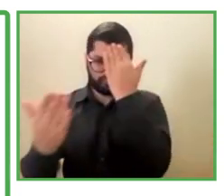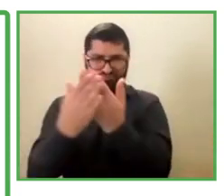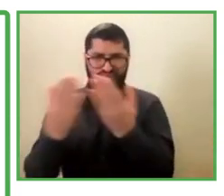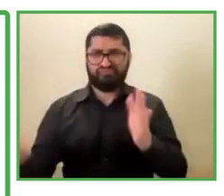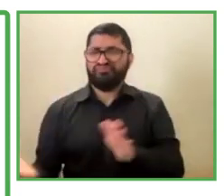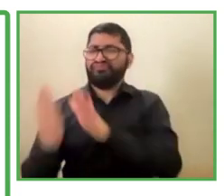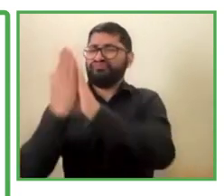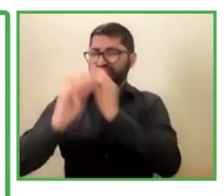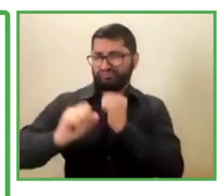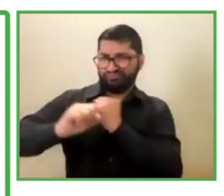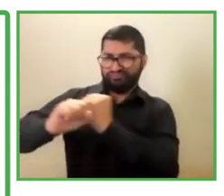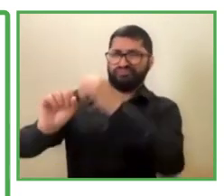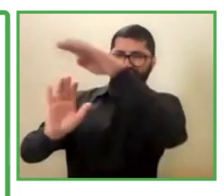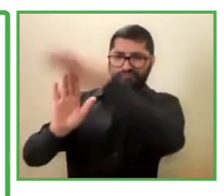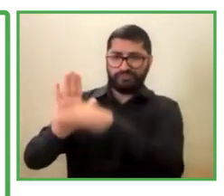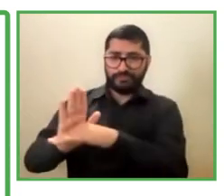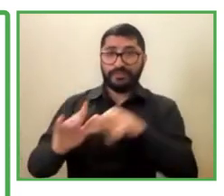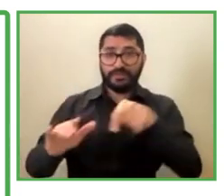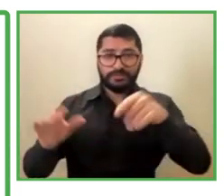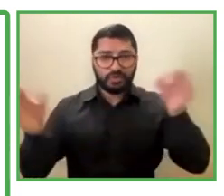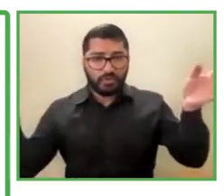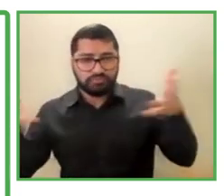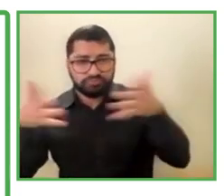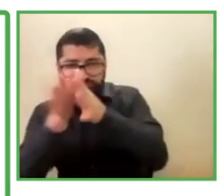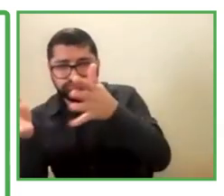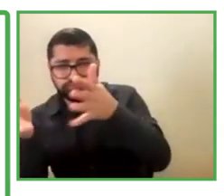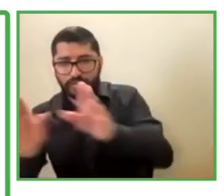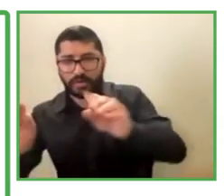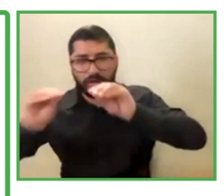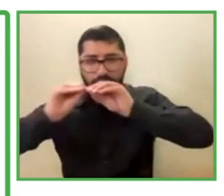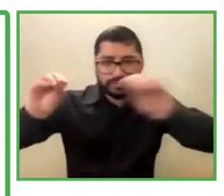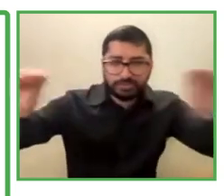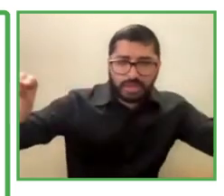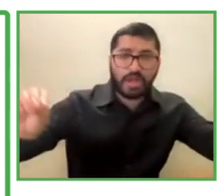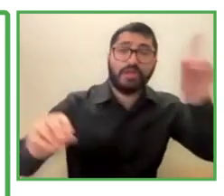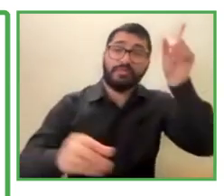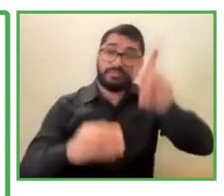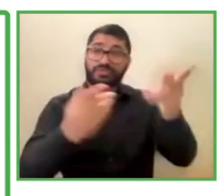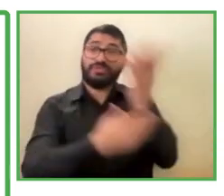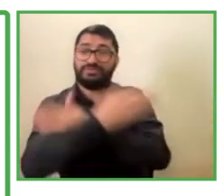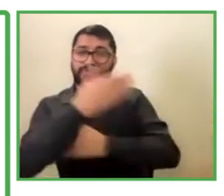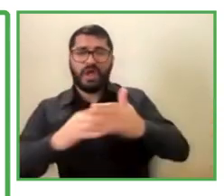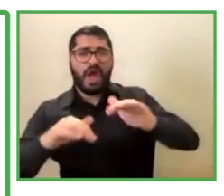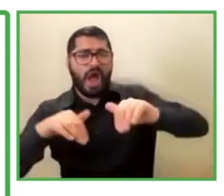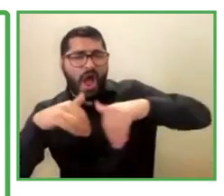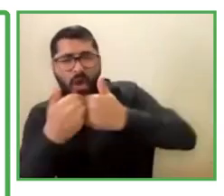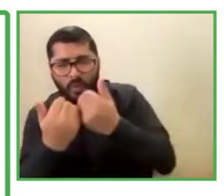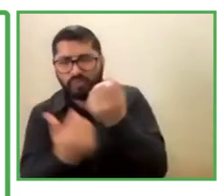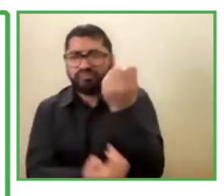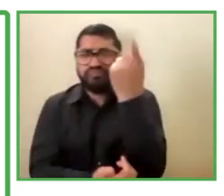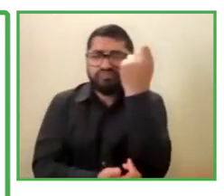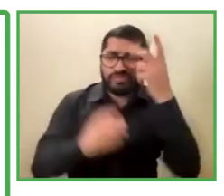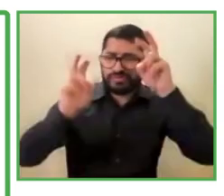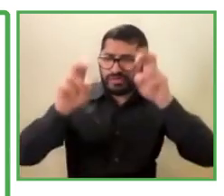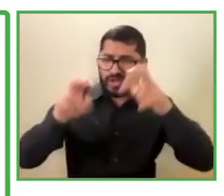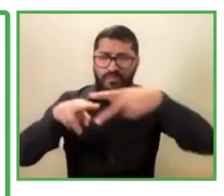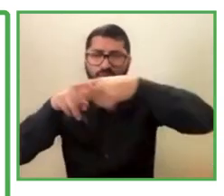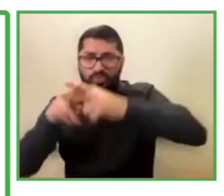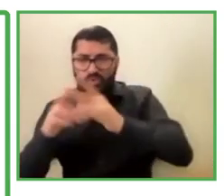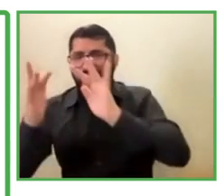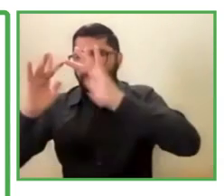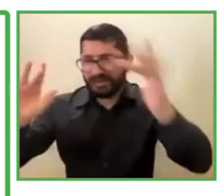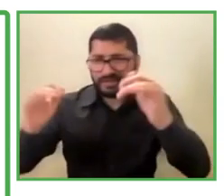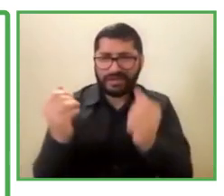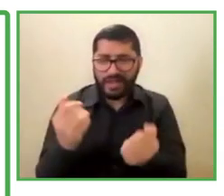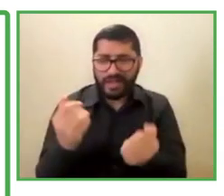To be able to create awareness. In the people. For the people that have disabilities of how to address